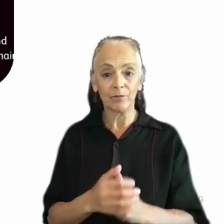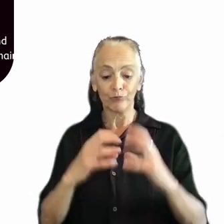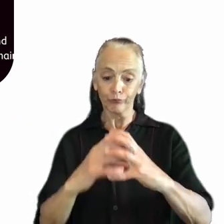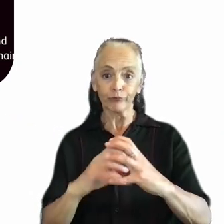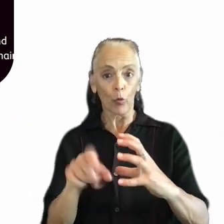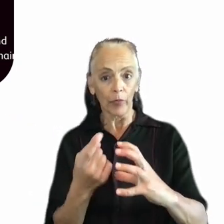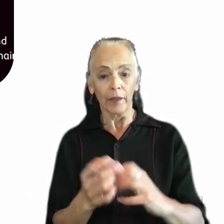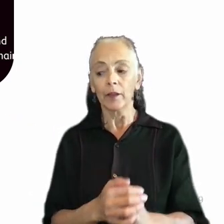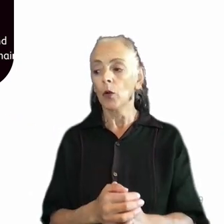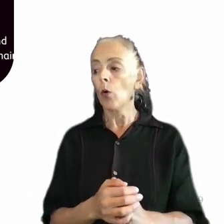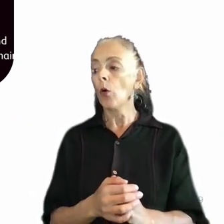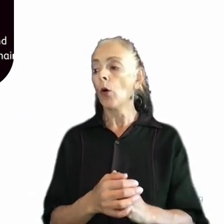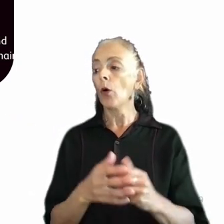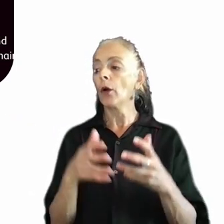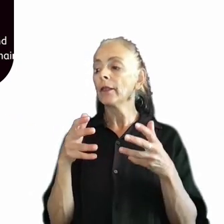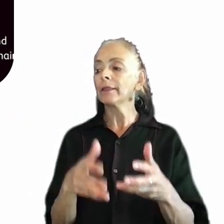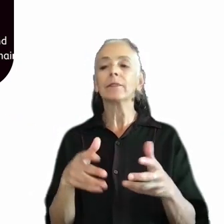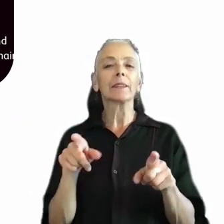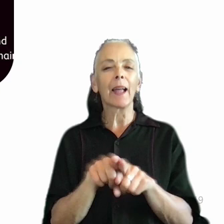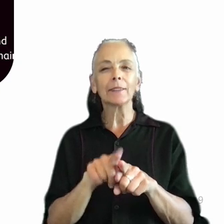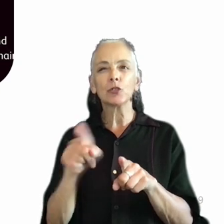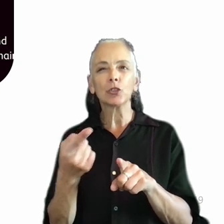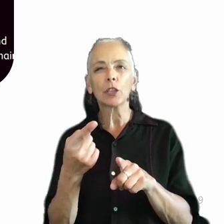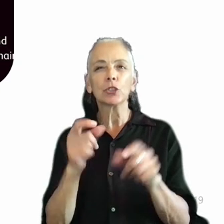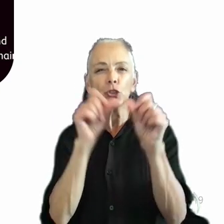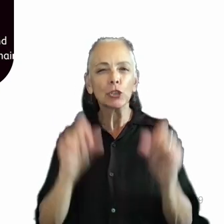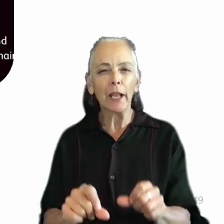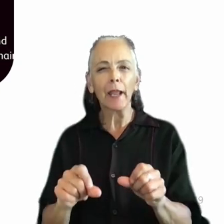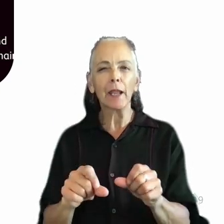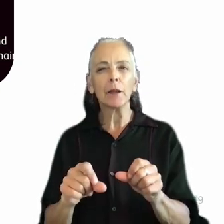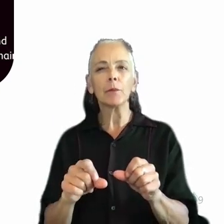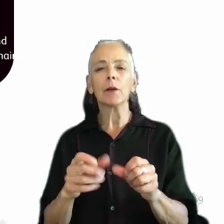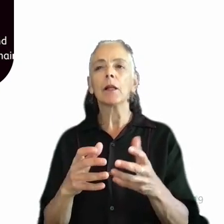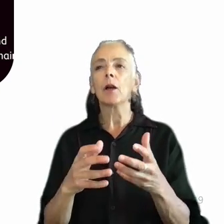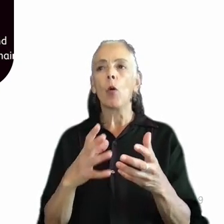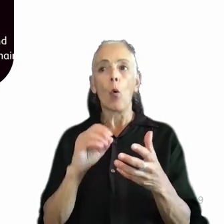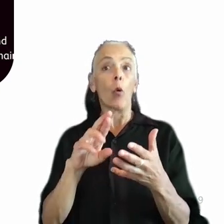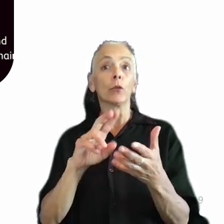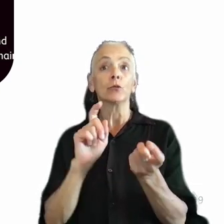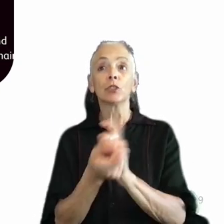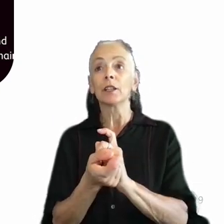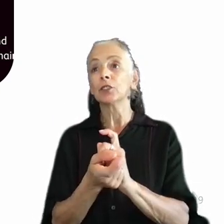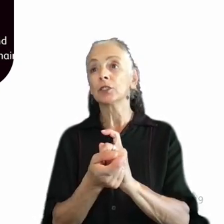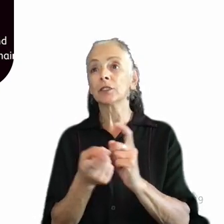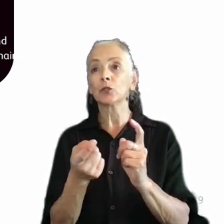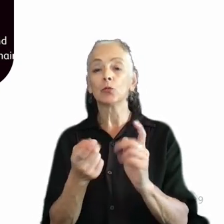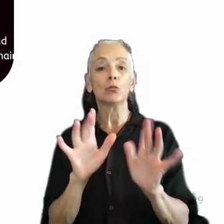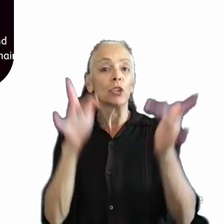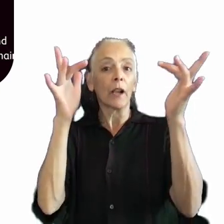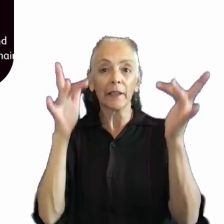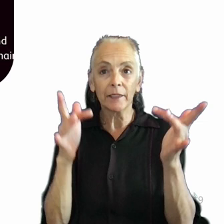simple shapes, and changing the spider materials to simple colors with shiny textures. The numbers of eyes,